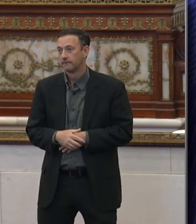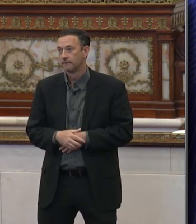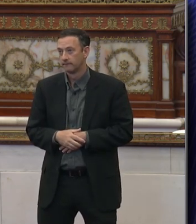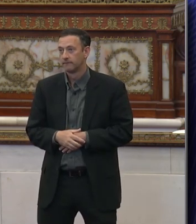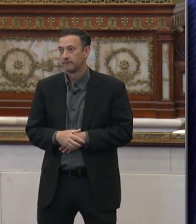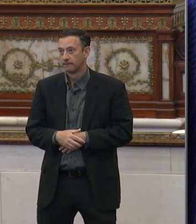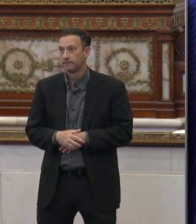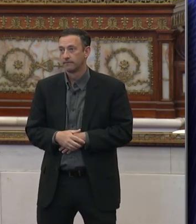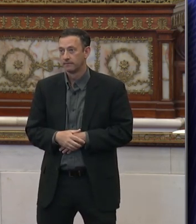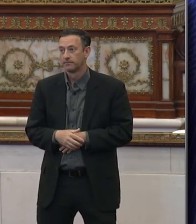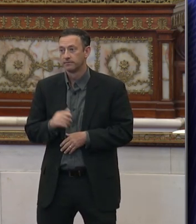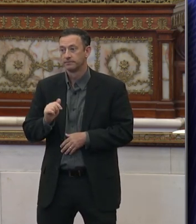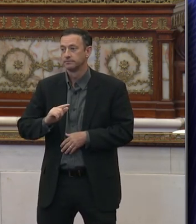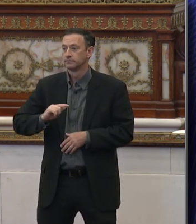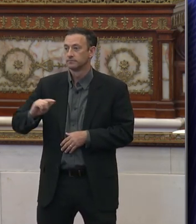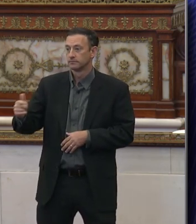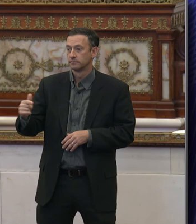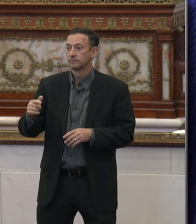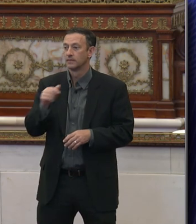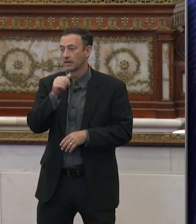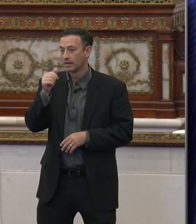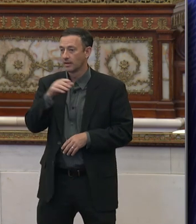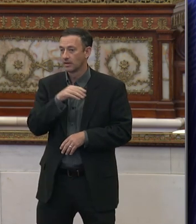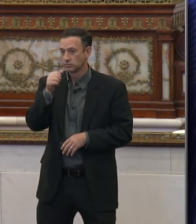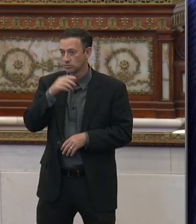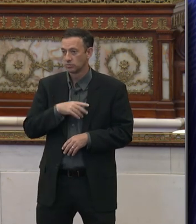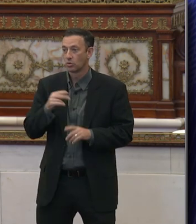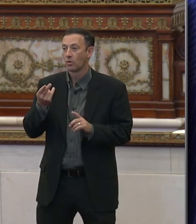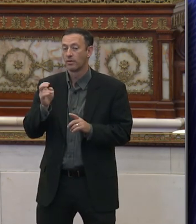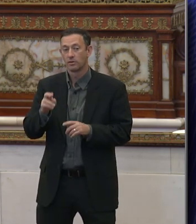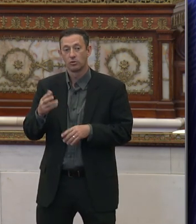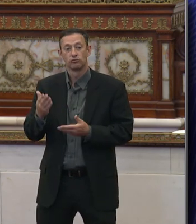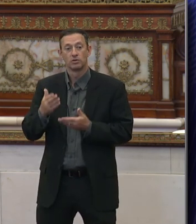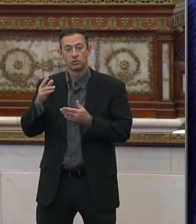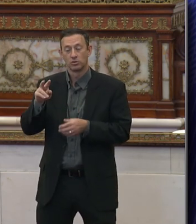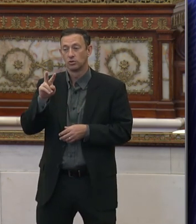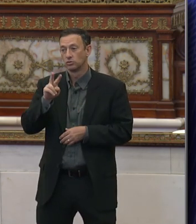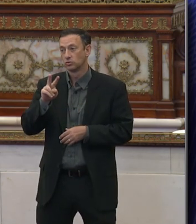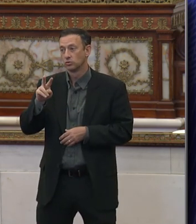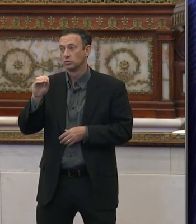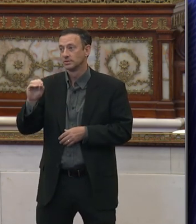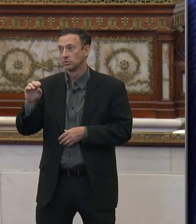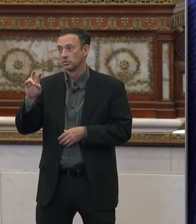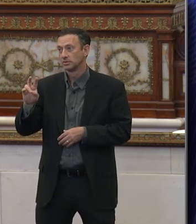The United States Councilwoman Gauthier for a motion on resolution number 220474.